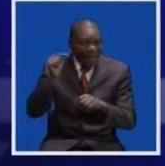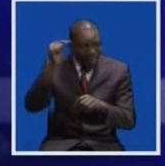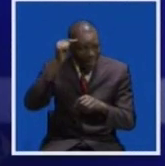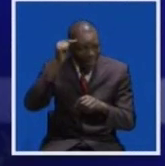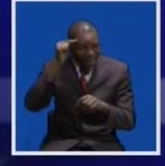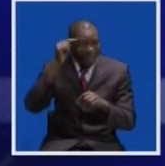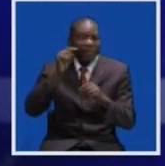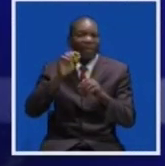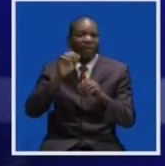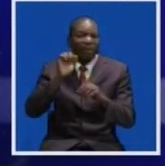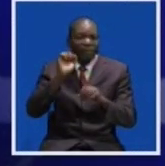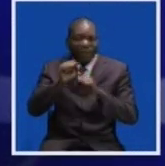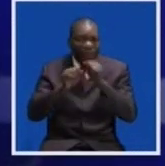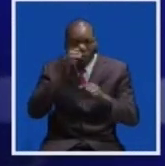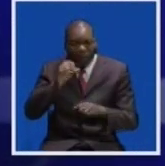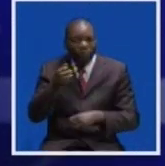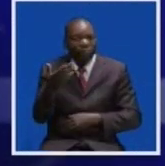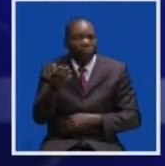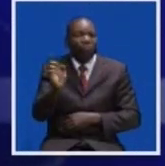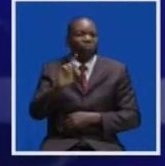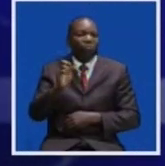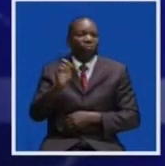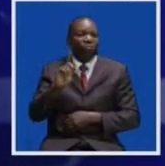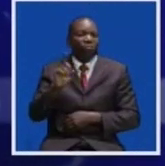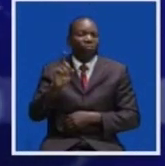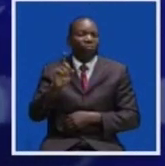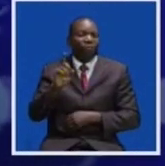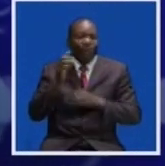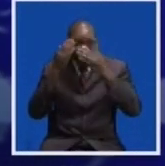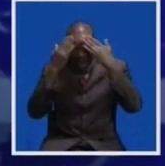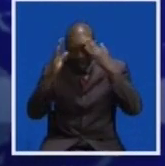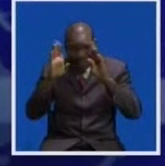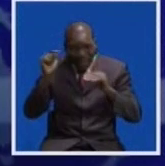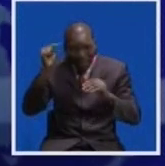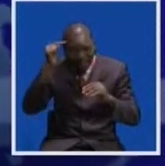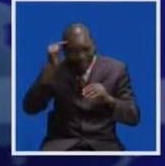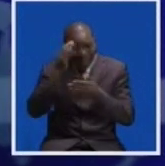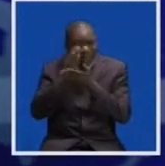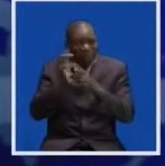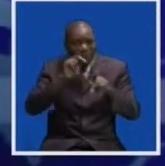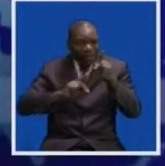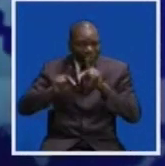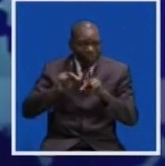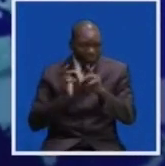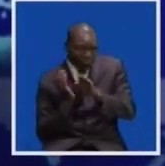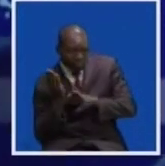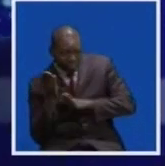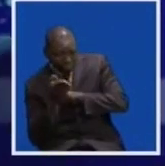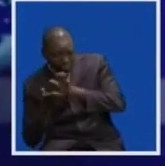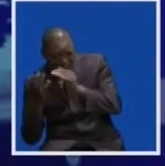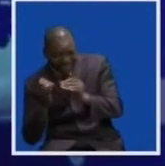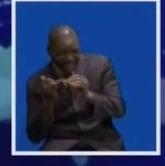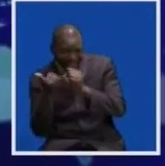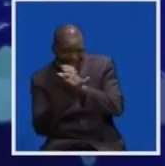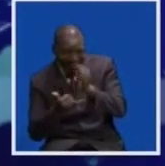fight against corruption should not be ridiculed. She said government is aware that some people are bent on destroying the country's